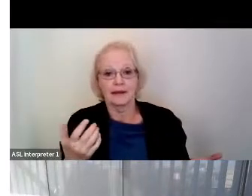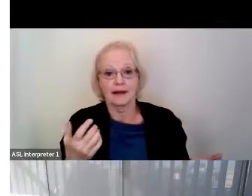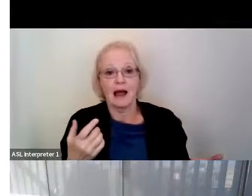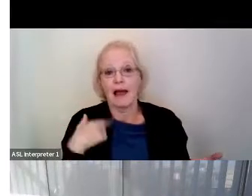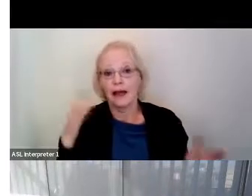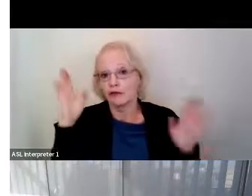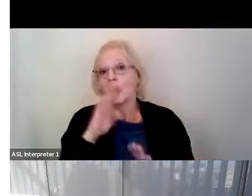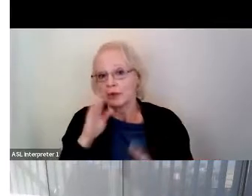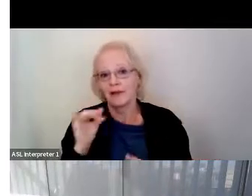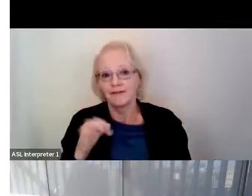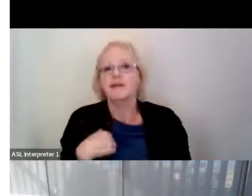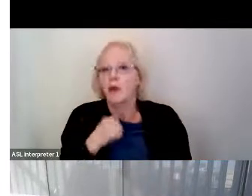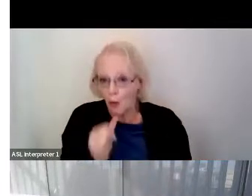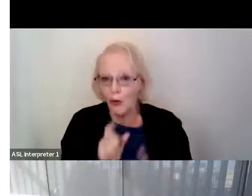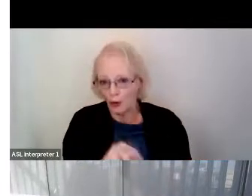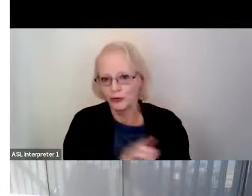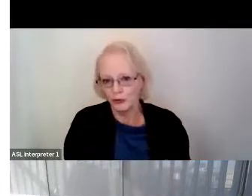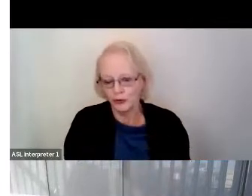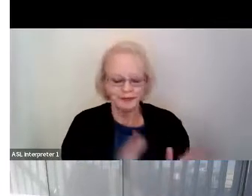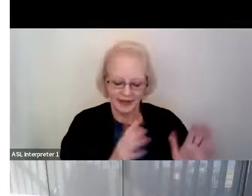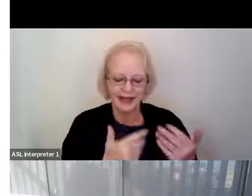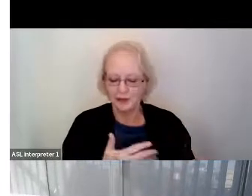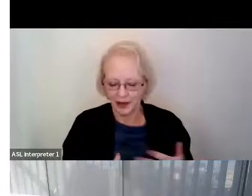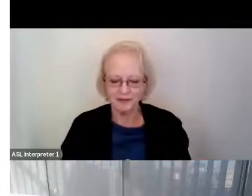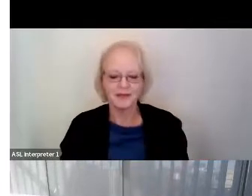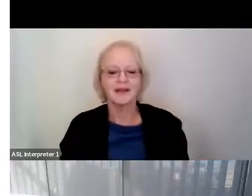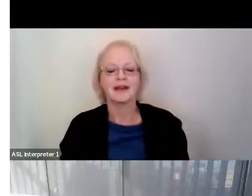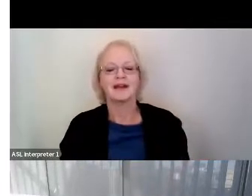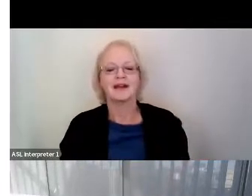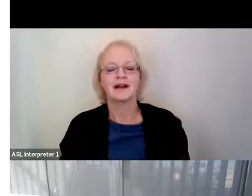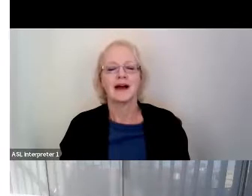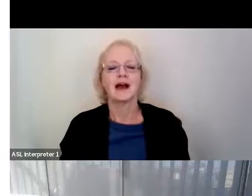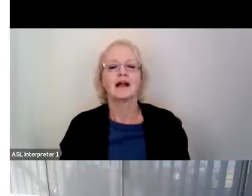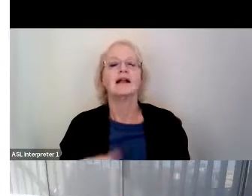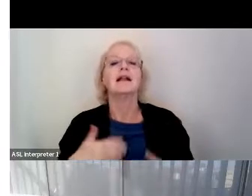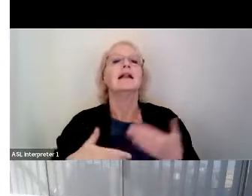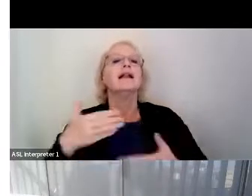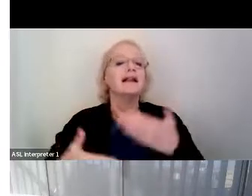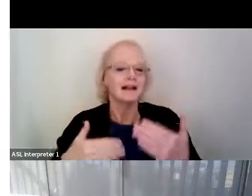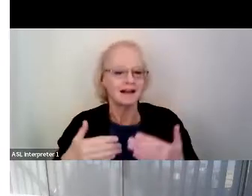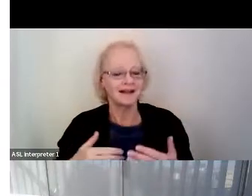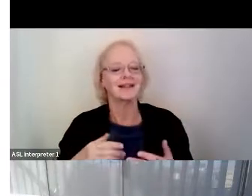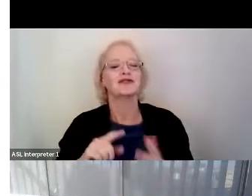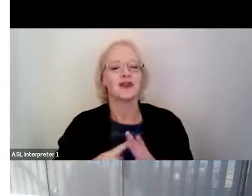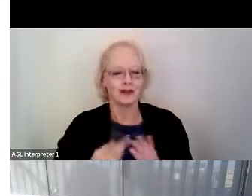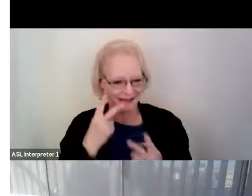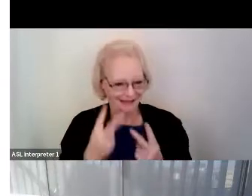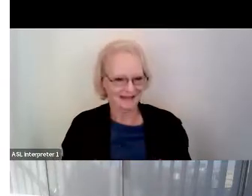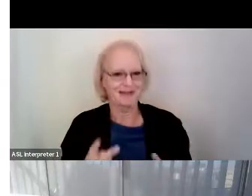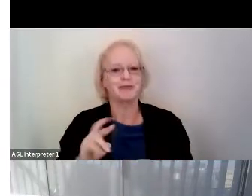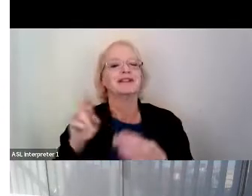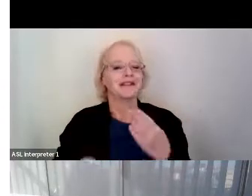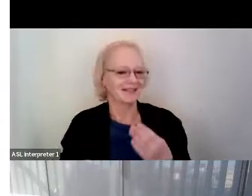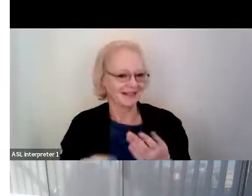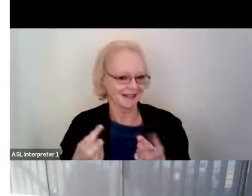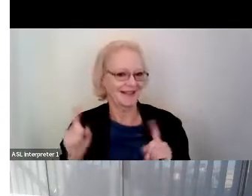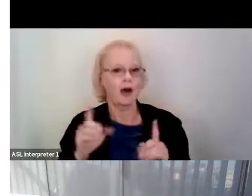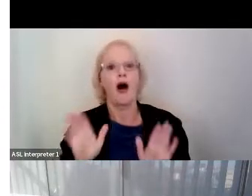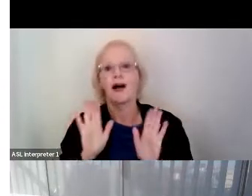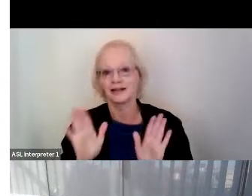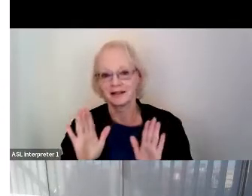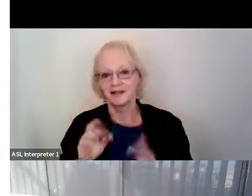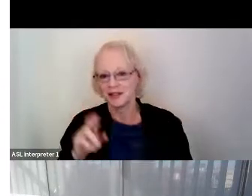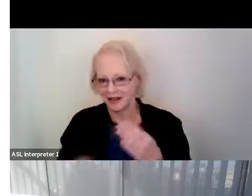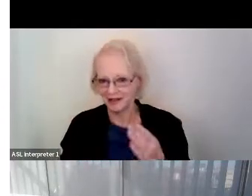in trouble if I didn't. Anyway, the rewards were coming soon. Awesome ones. And on the screen here is